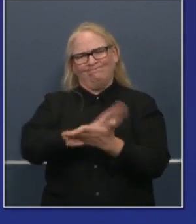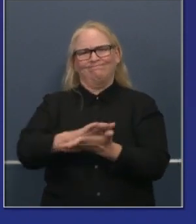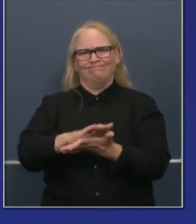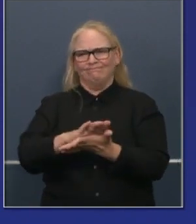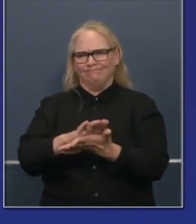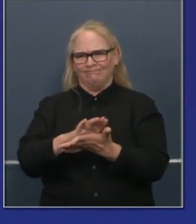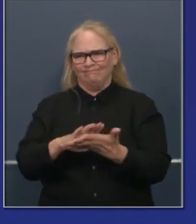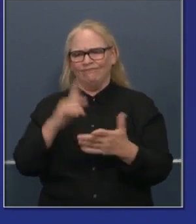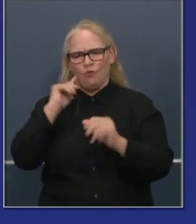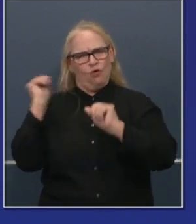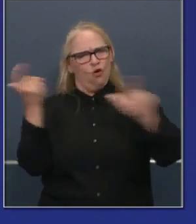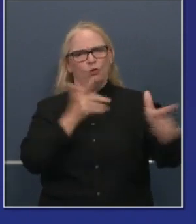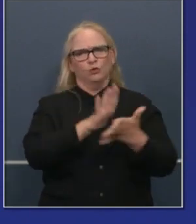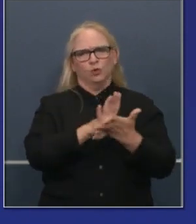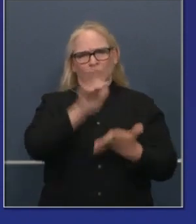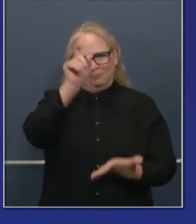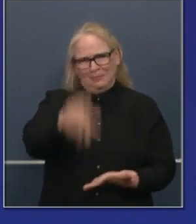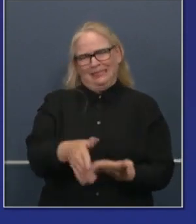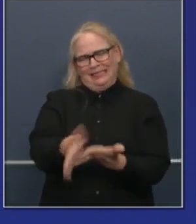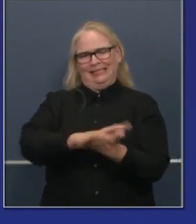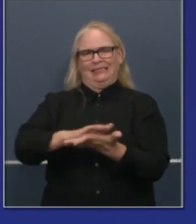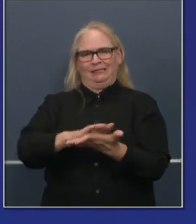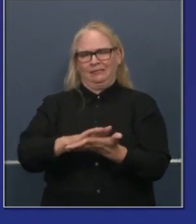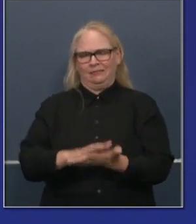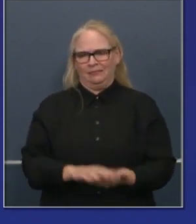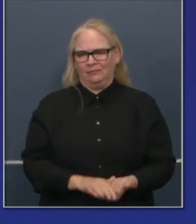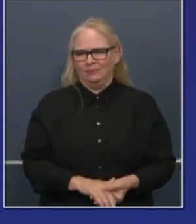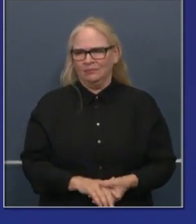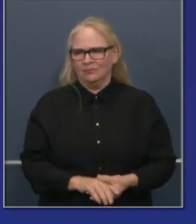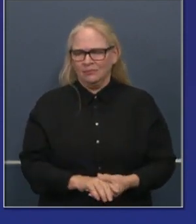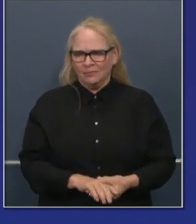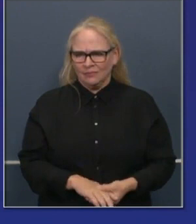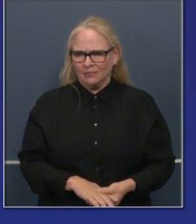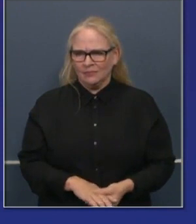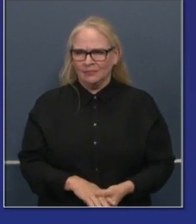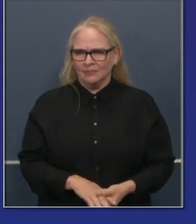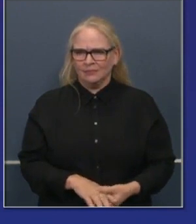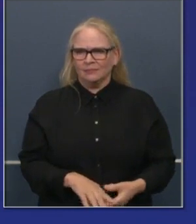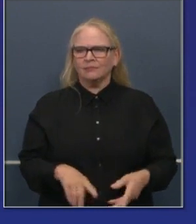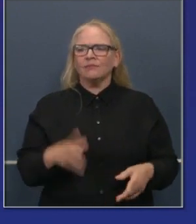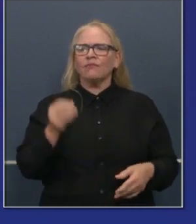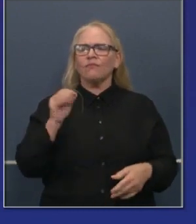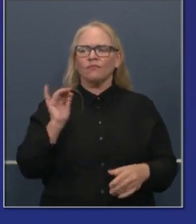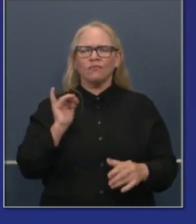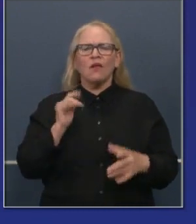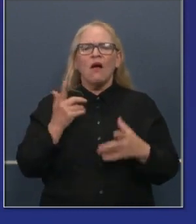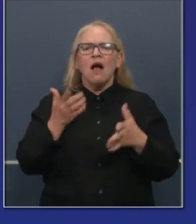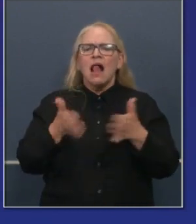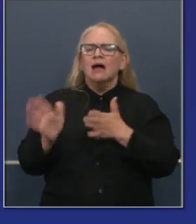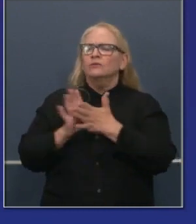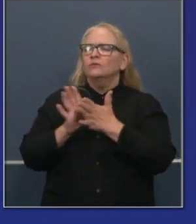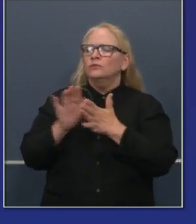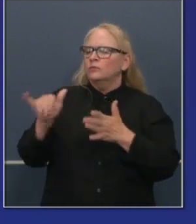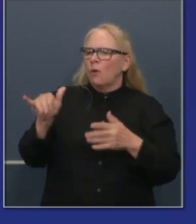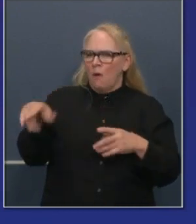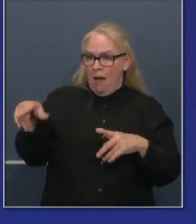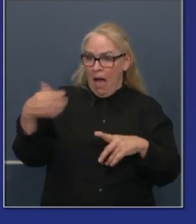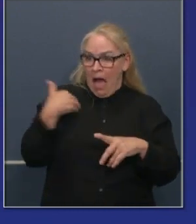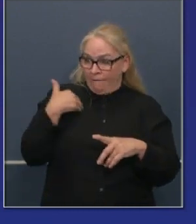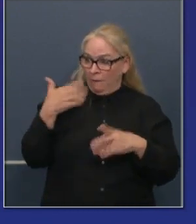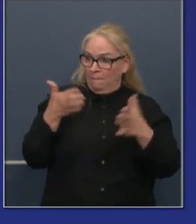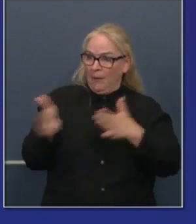have, along the lines of the adaptations, have quarantine protocols. And we'll talk a little bit more in a moment about these